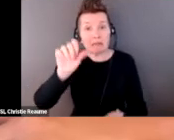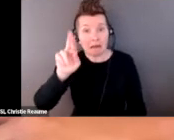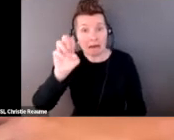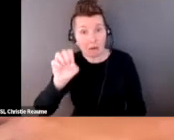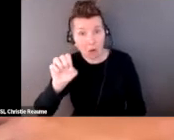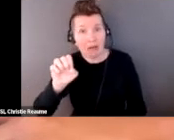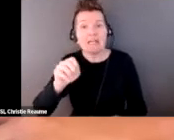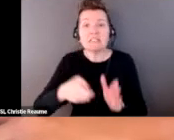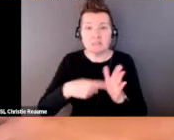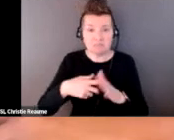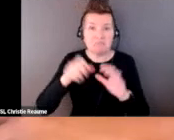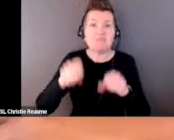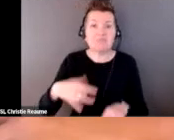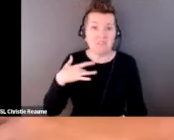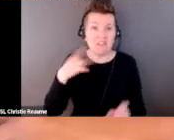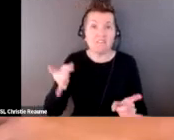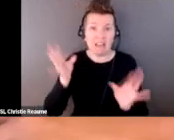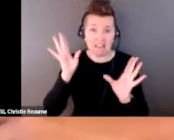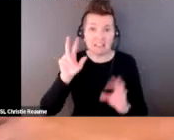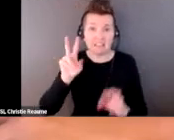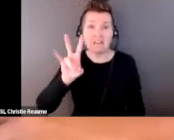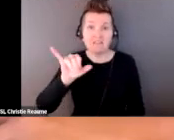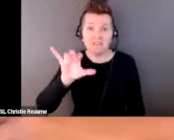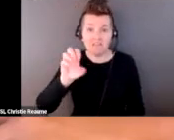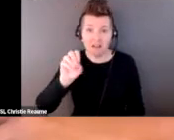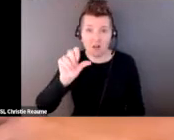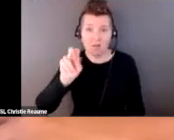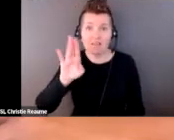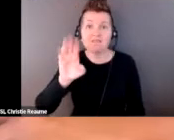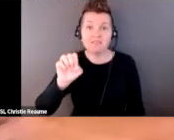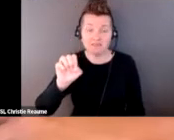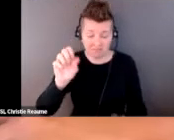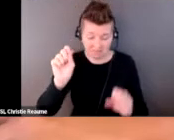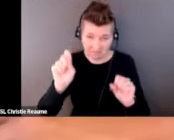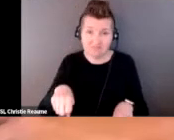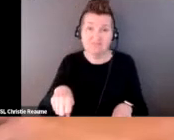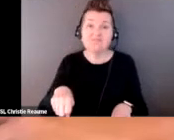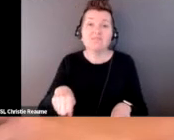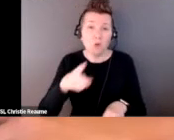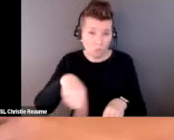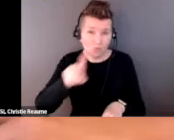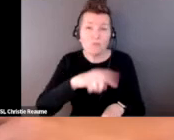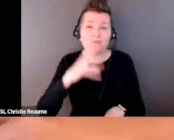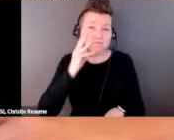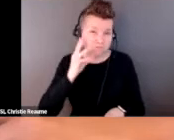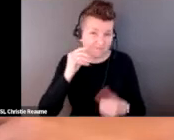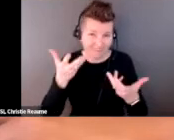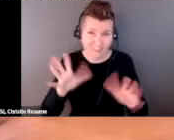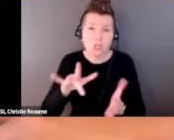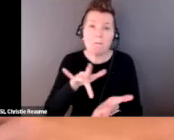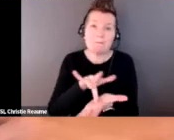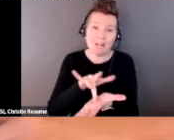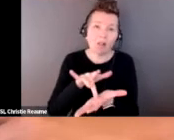many of us also experience a lot of that violence within the medical industrial complex. And here, putting